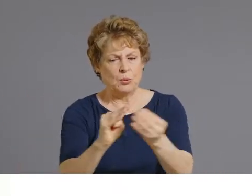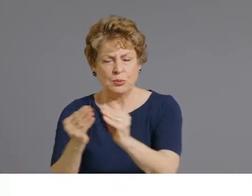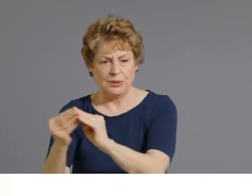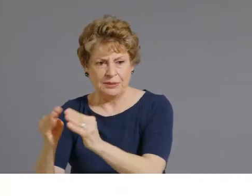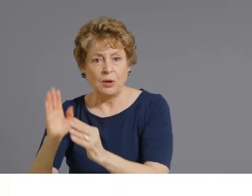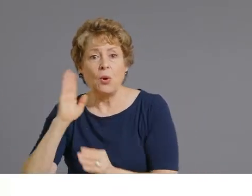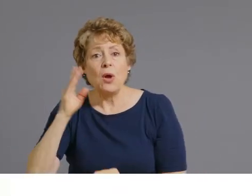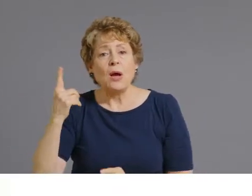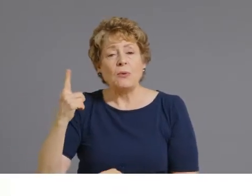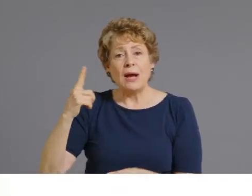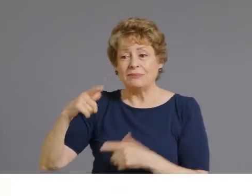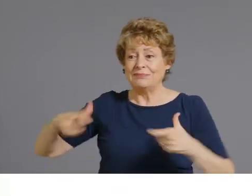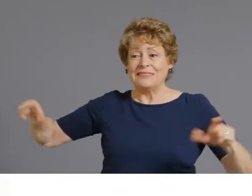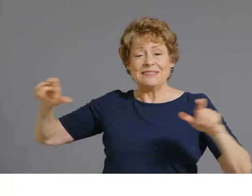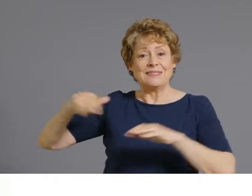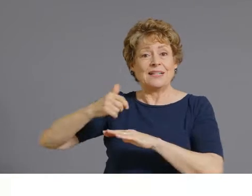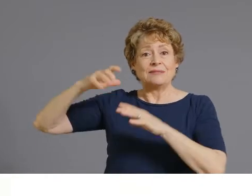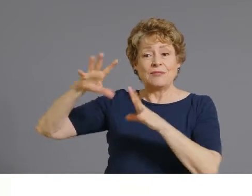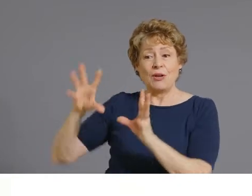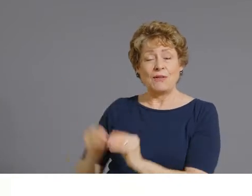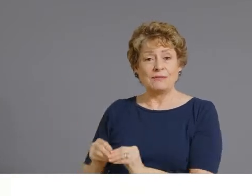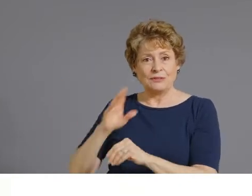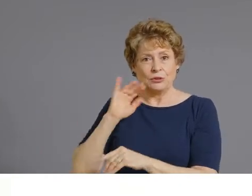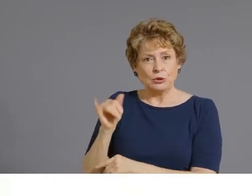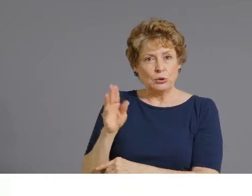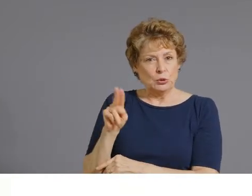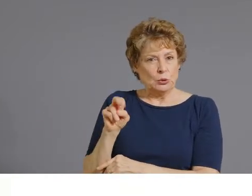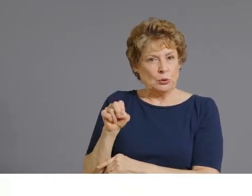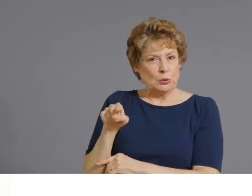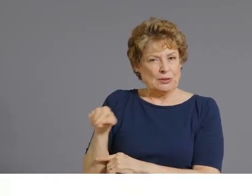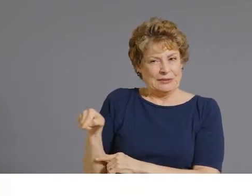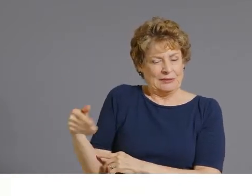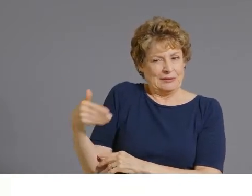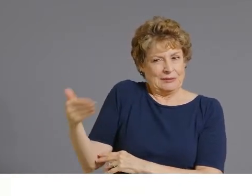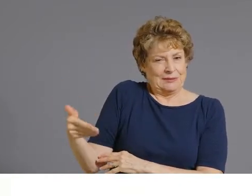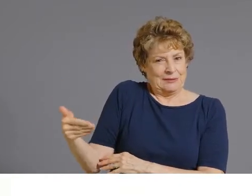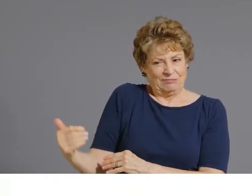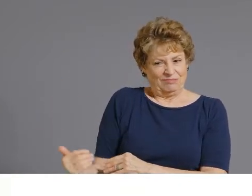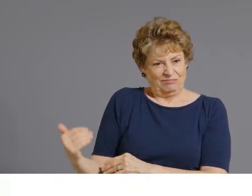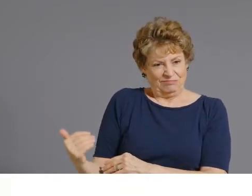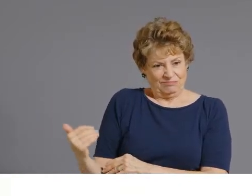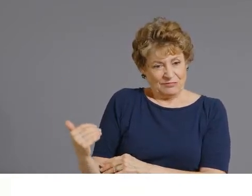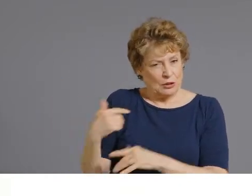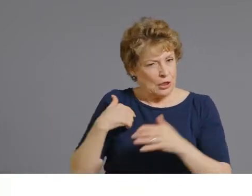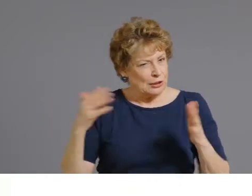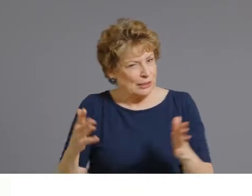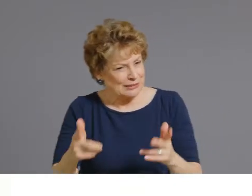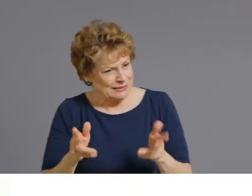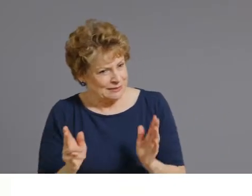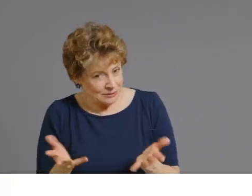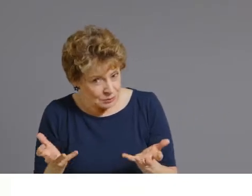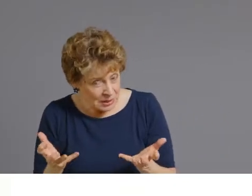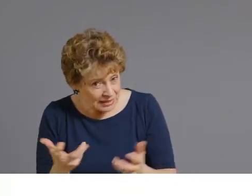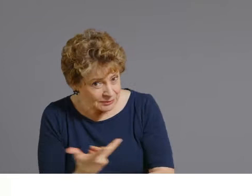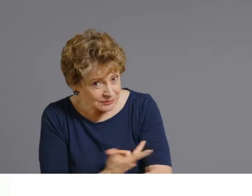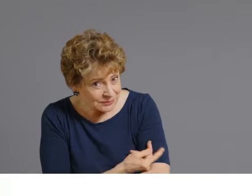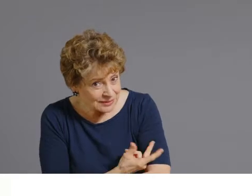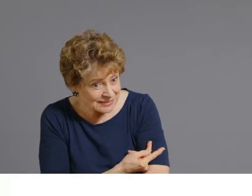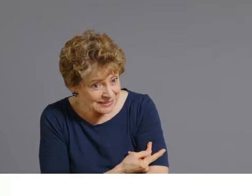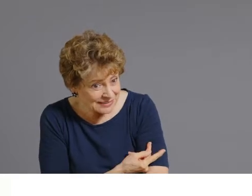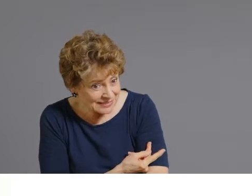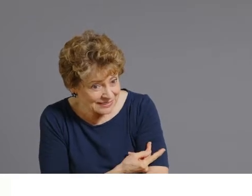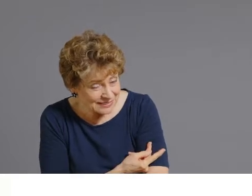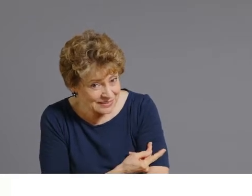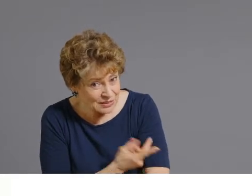encouraging individuals who would like to receive both vaccine doses at one of our state run vaccination sites. They should visit